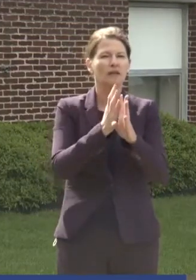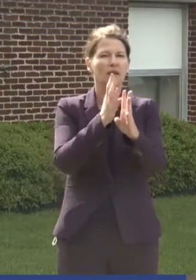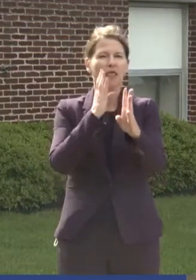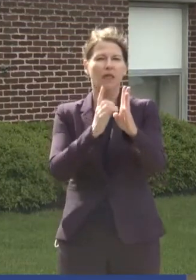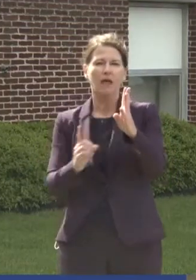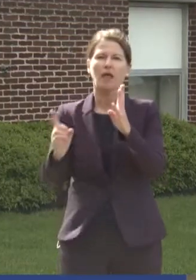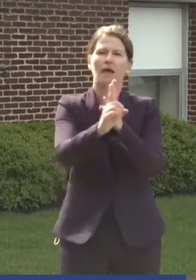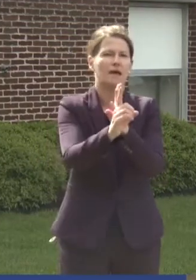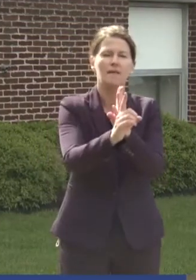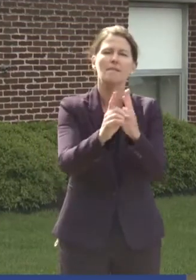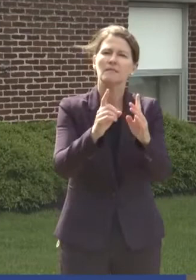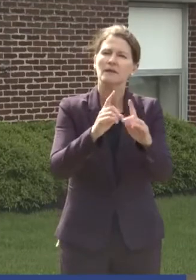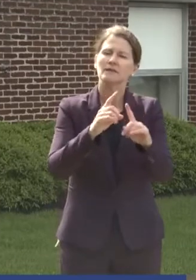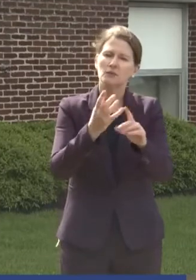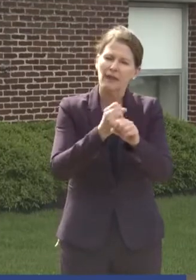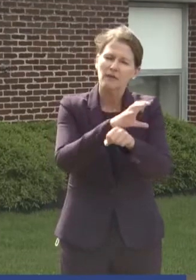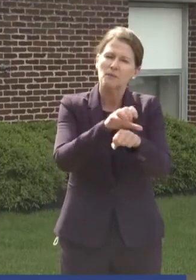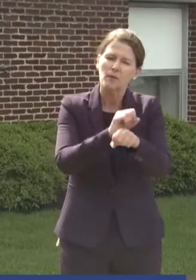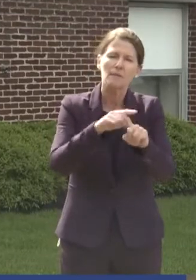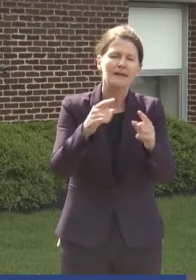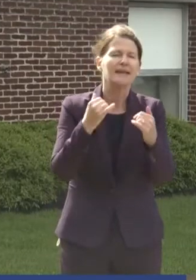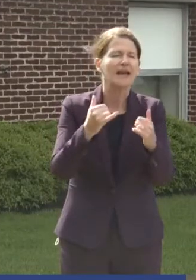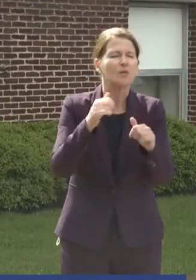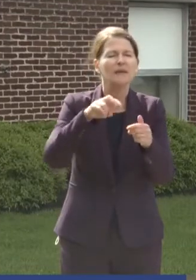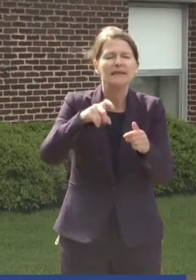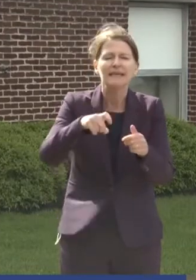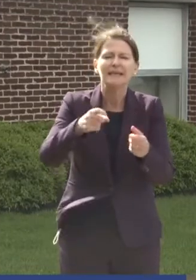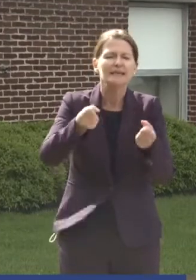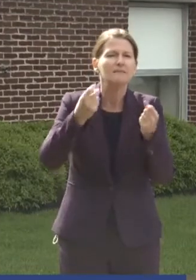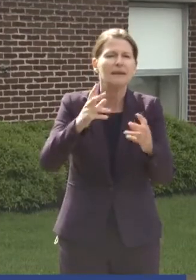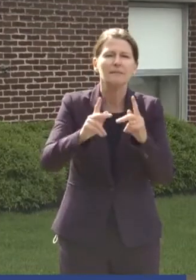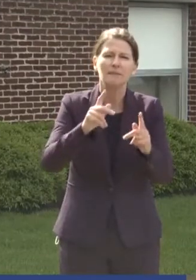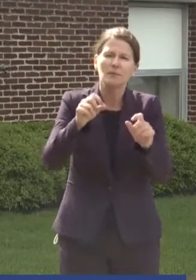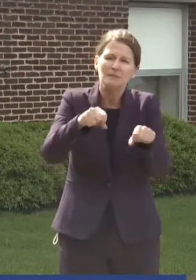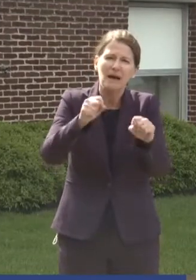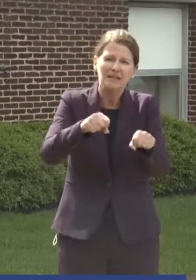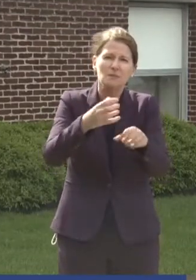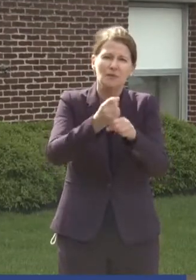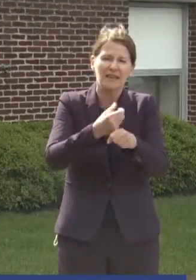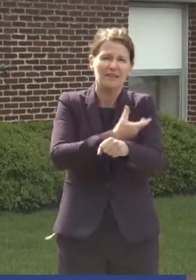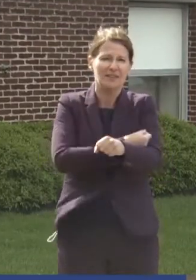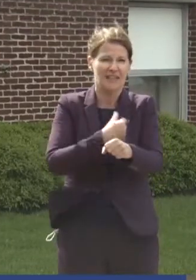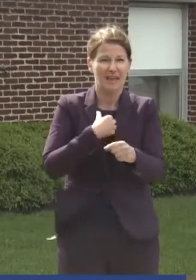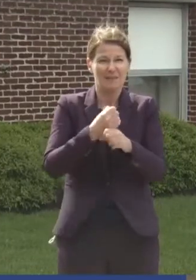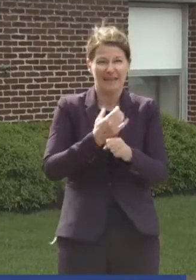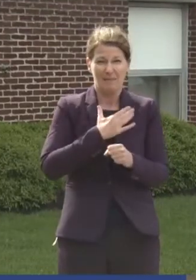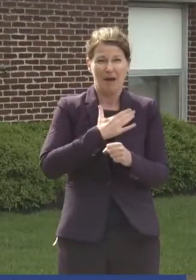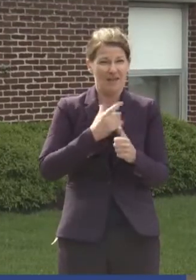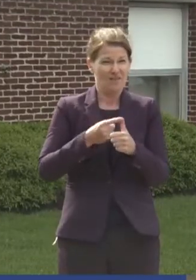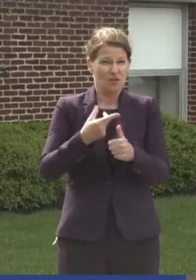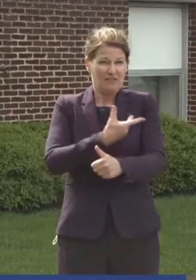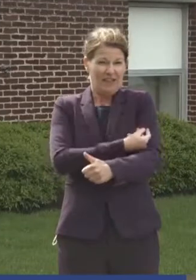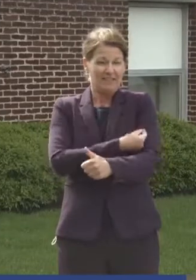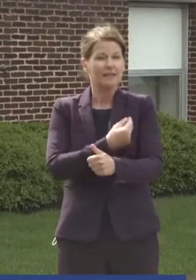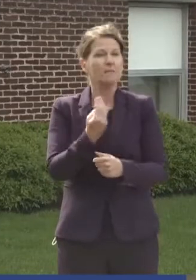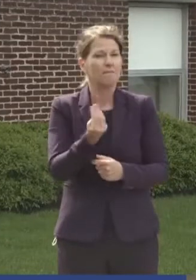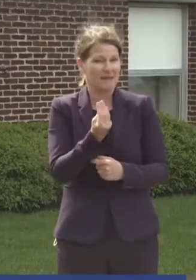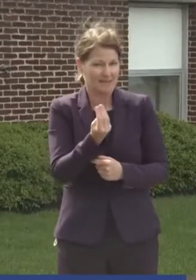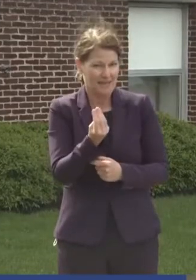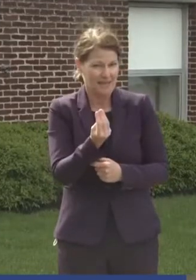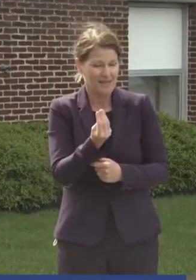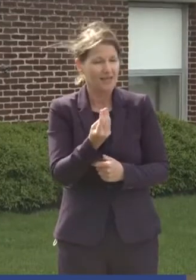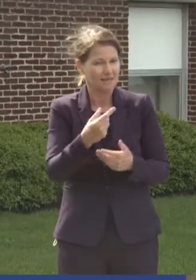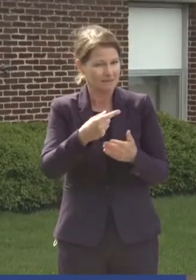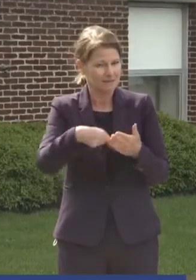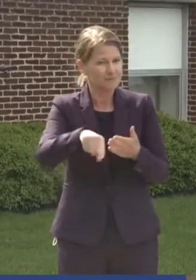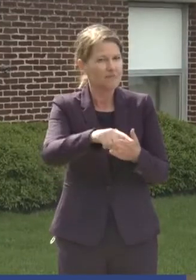right now. What we need is for as many Pennsylvanians as possible to get the vaccine. I'm actually getting my first dose on Monday. So that's